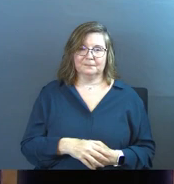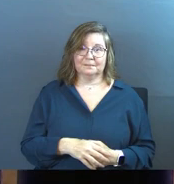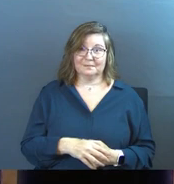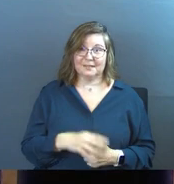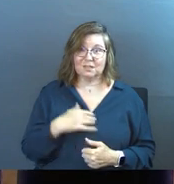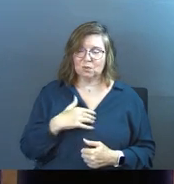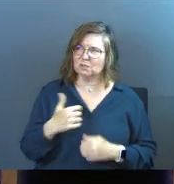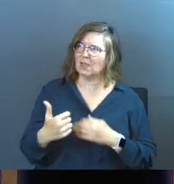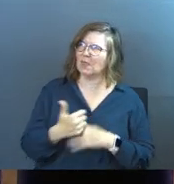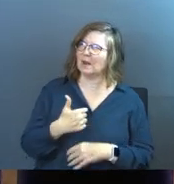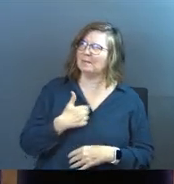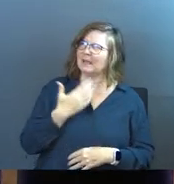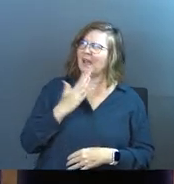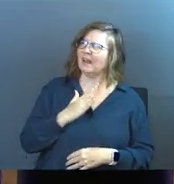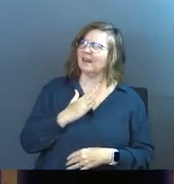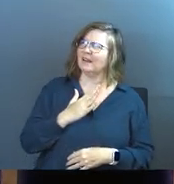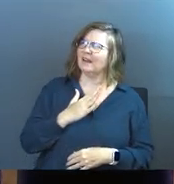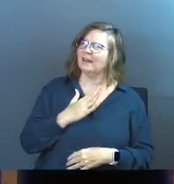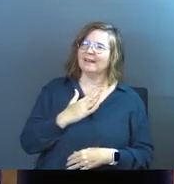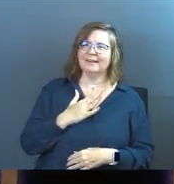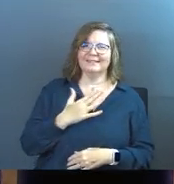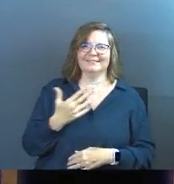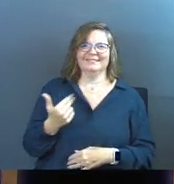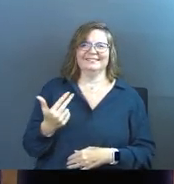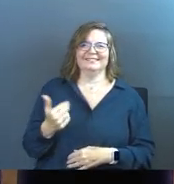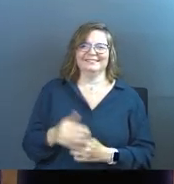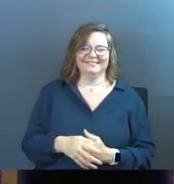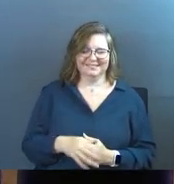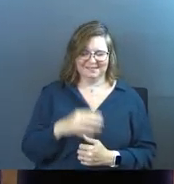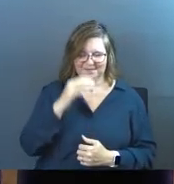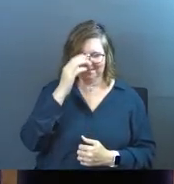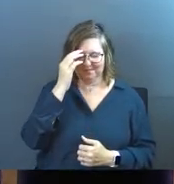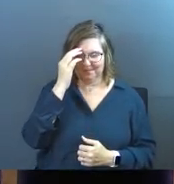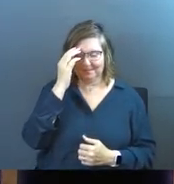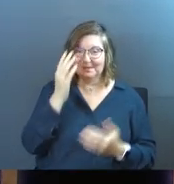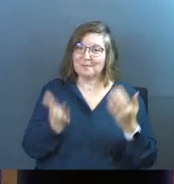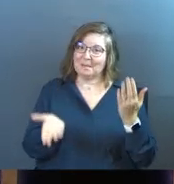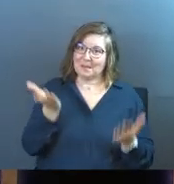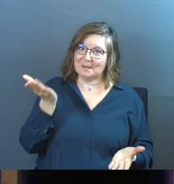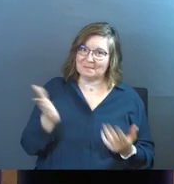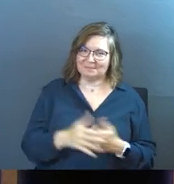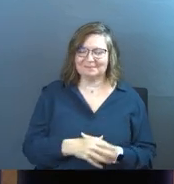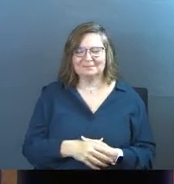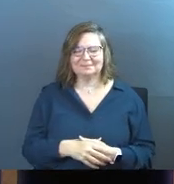Did you just threaten me? God, maybe. Maybe.